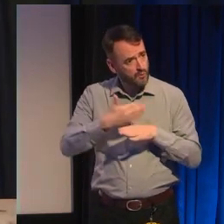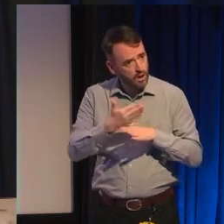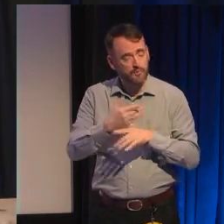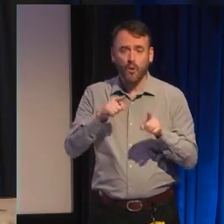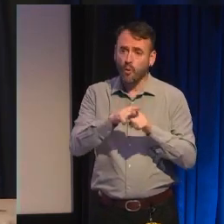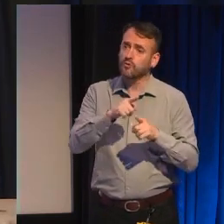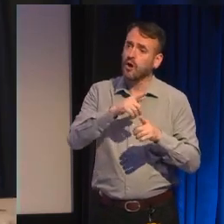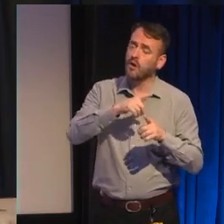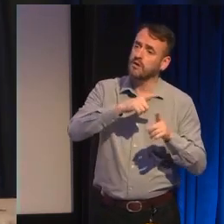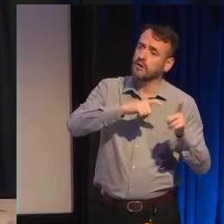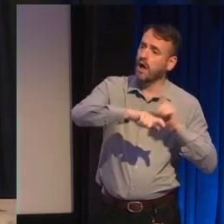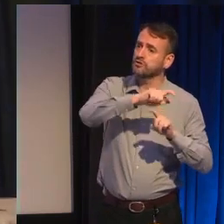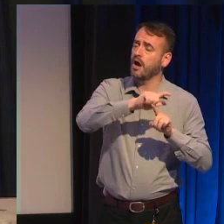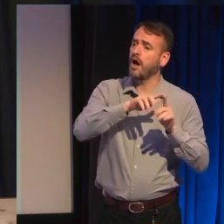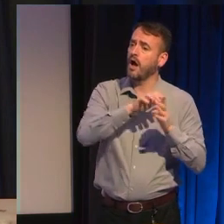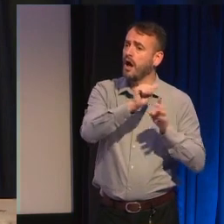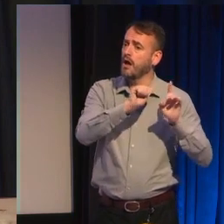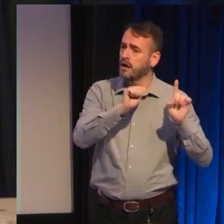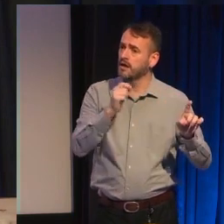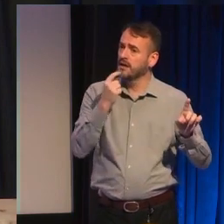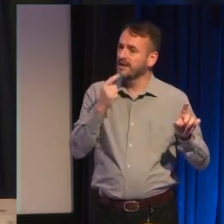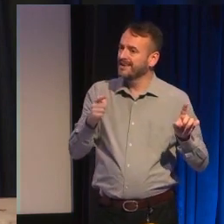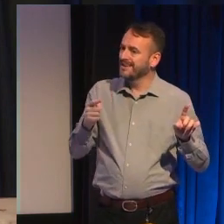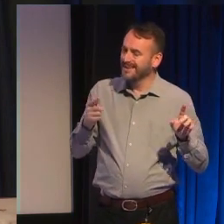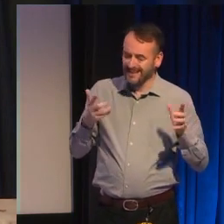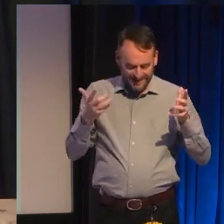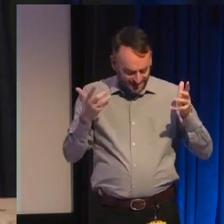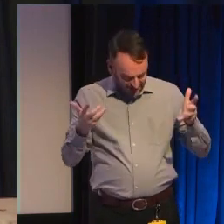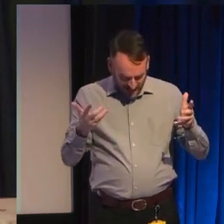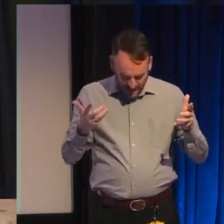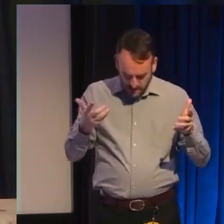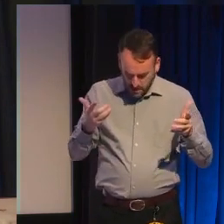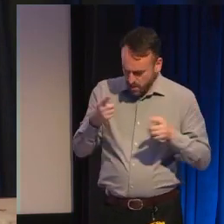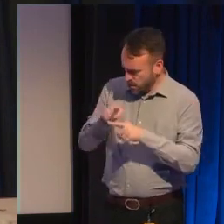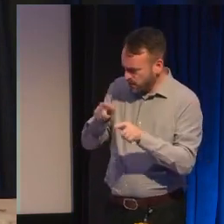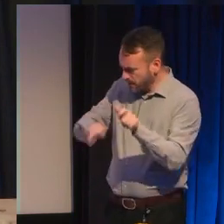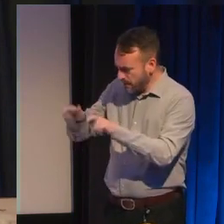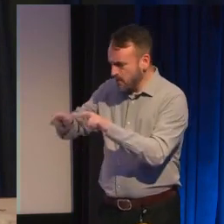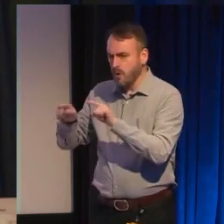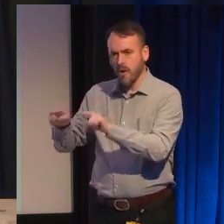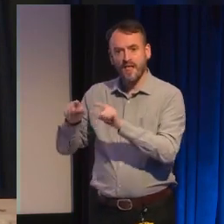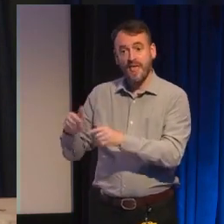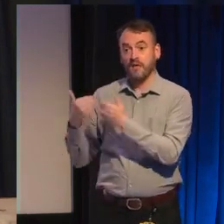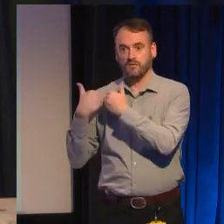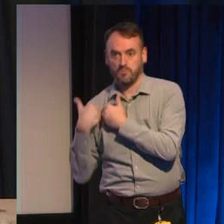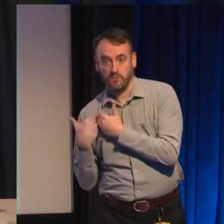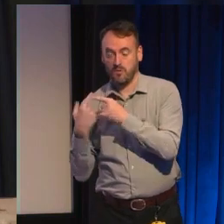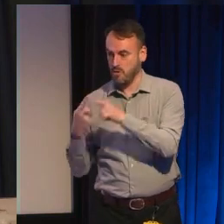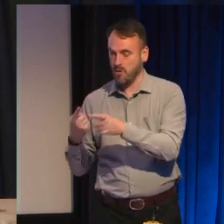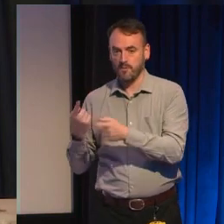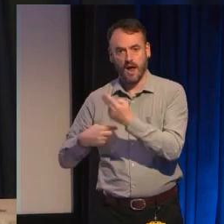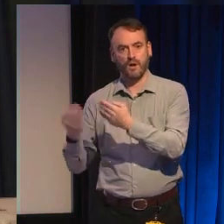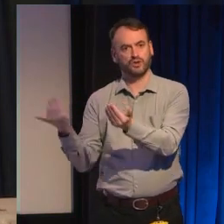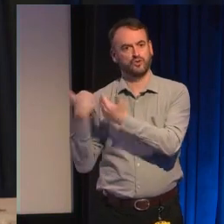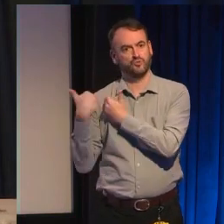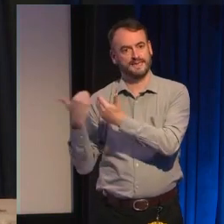invisibility falls entirely to the people whose story we've decided that it is and they're left with a duty to make themselves